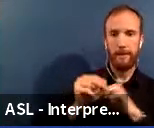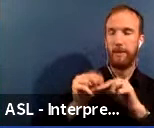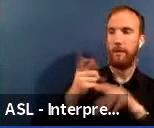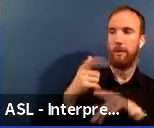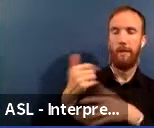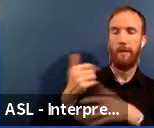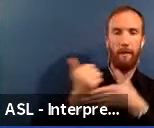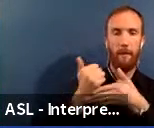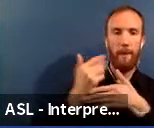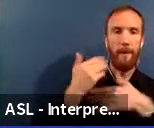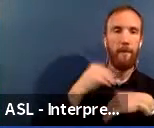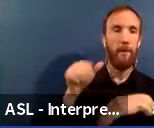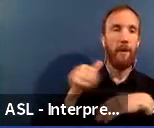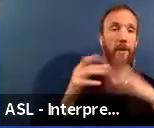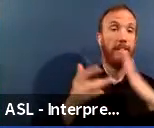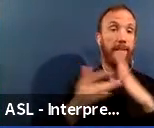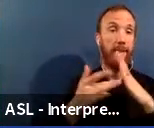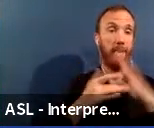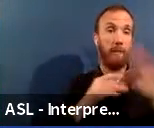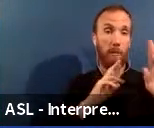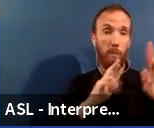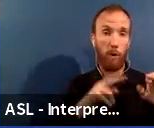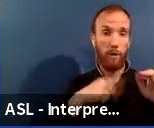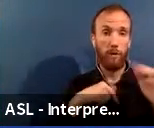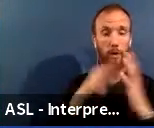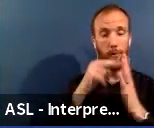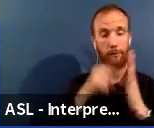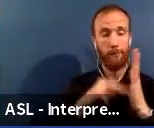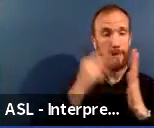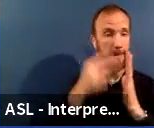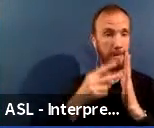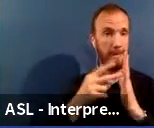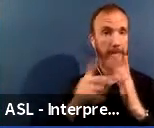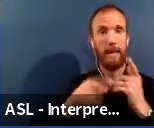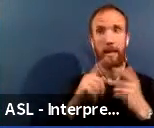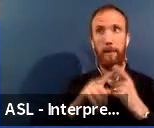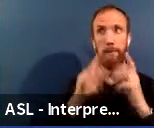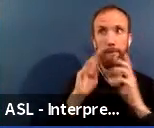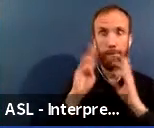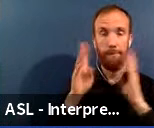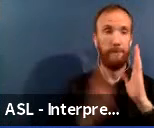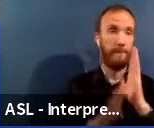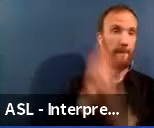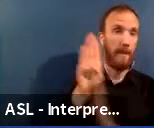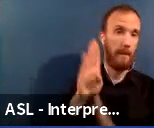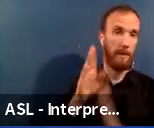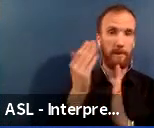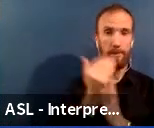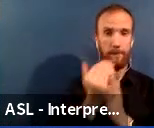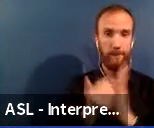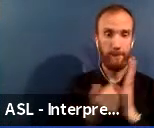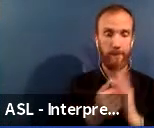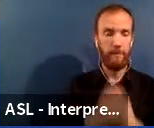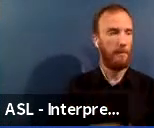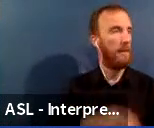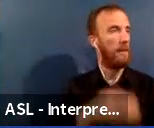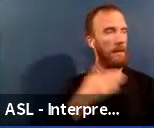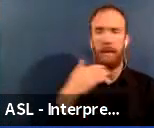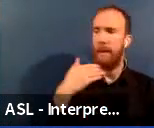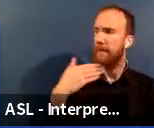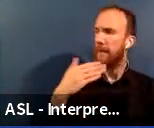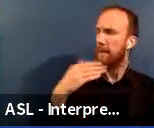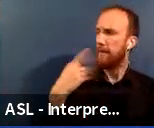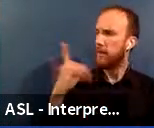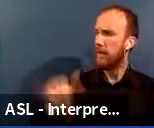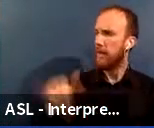And that is how we come up with the prioritized list of projects. Thanks for that. And I know that